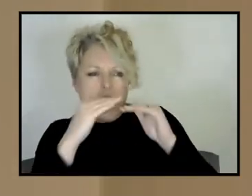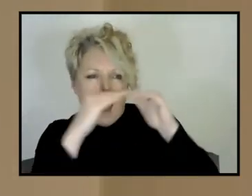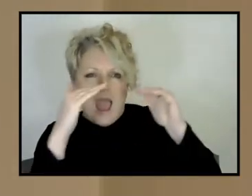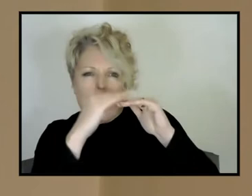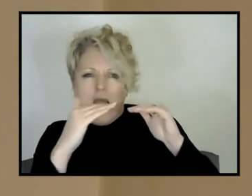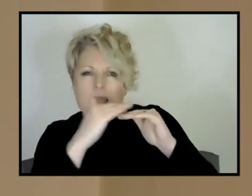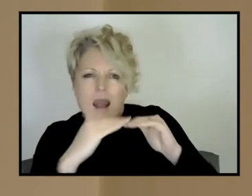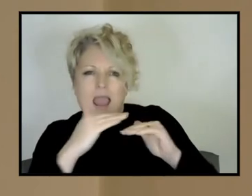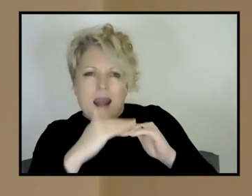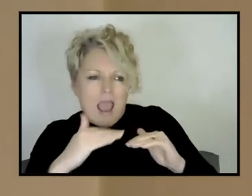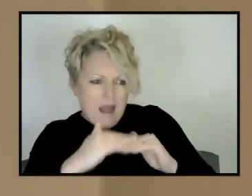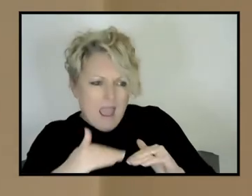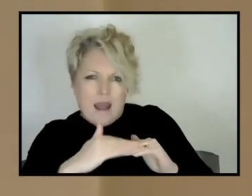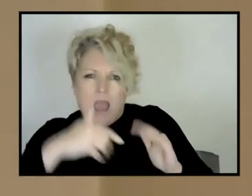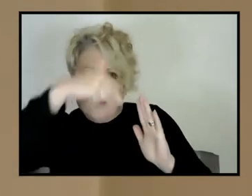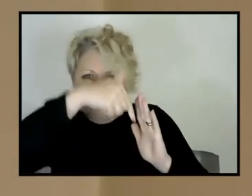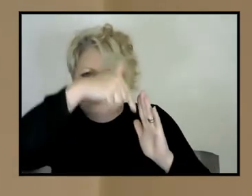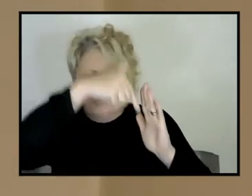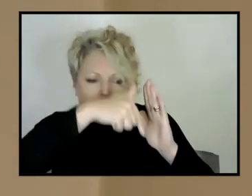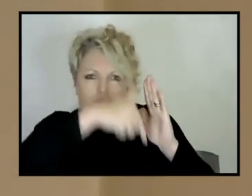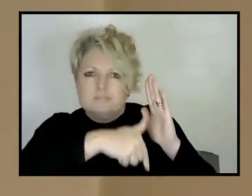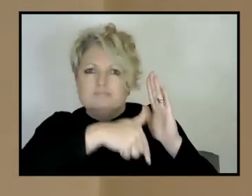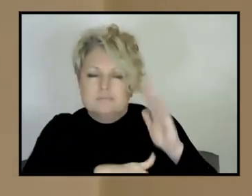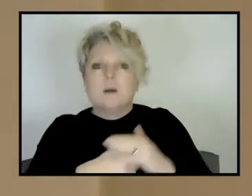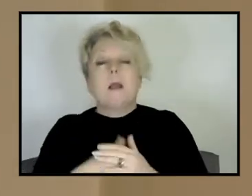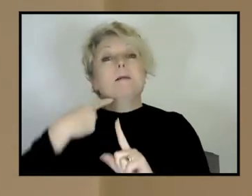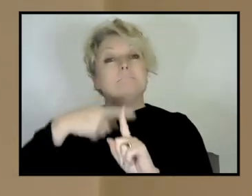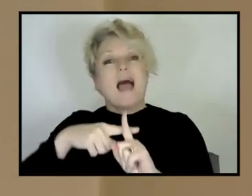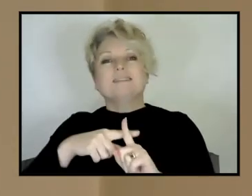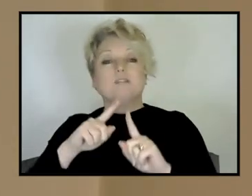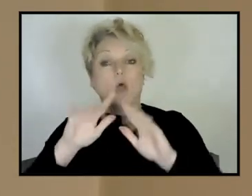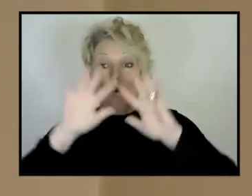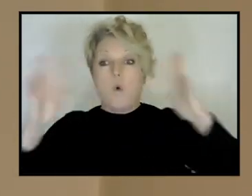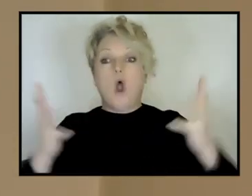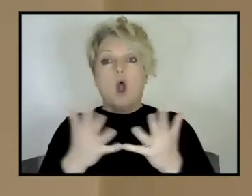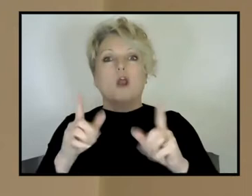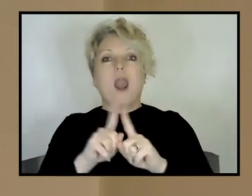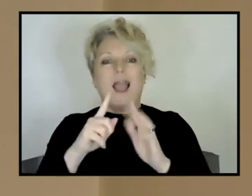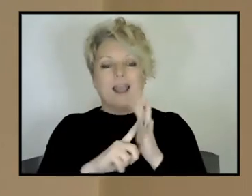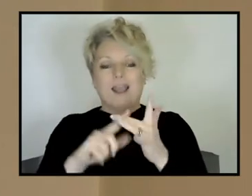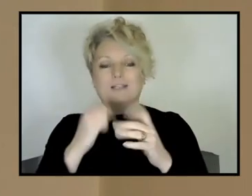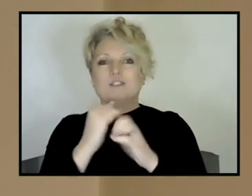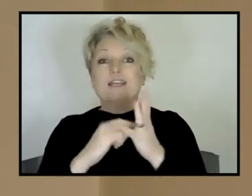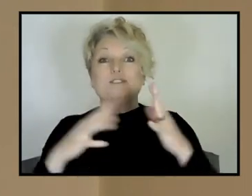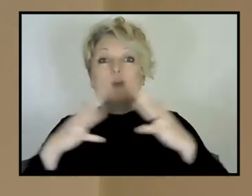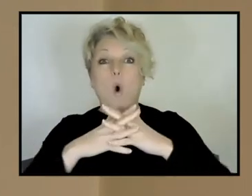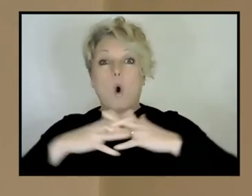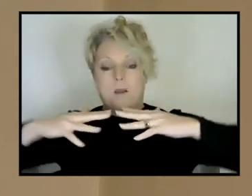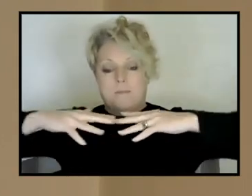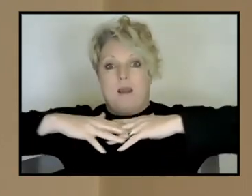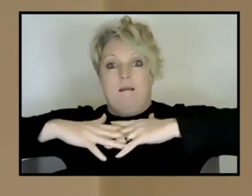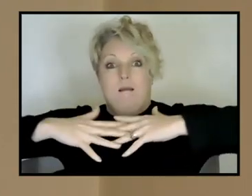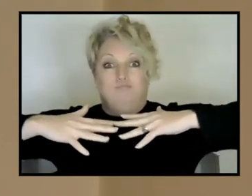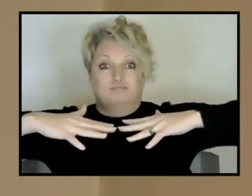a jigsaw puzzle where pieces are broken, pieces are missing, you know, pieces are the wrong colour. So many things have happened and it's very, very